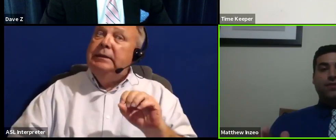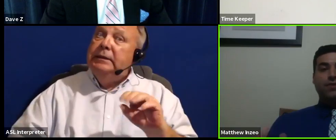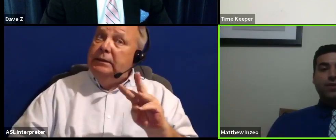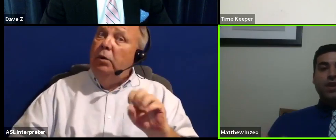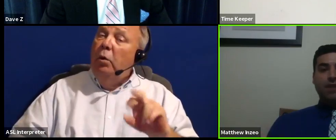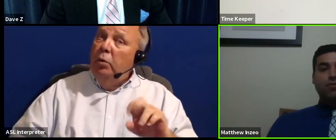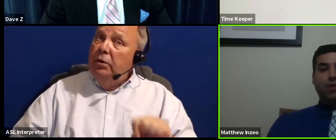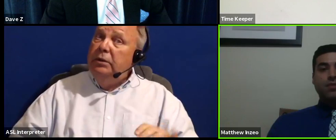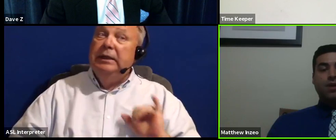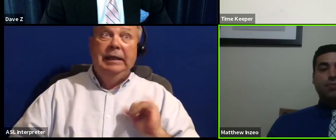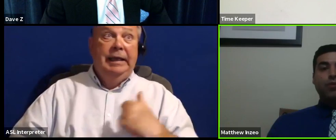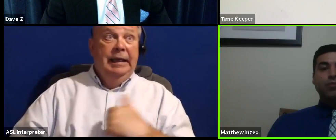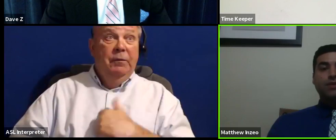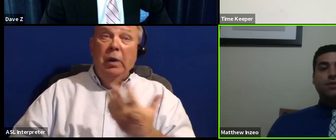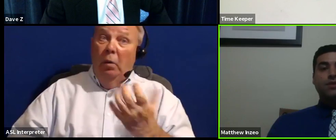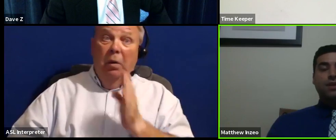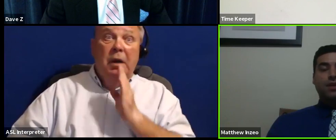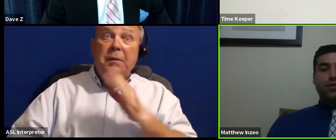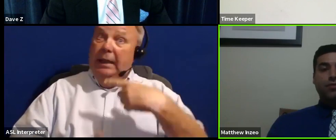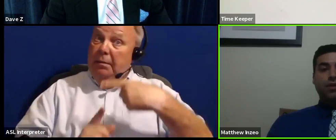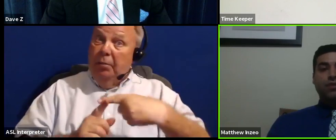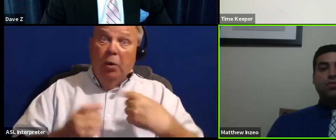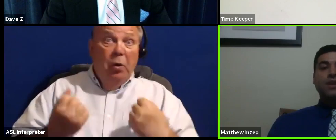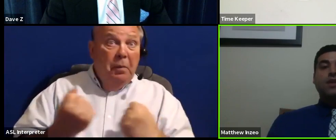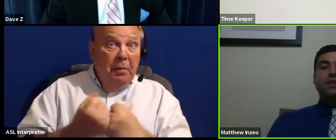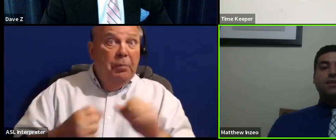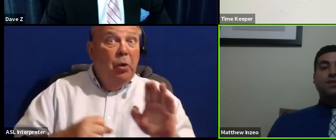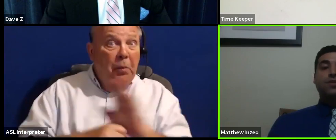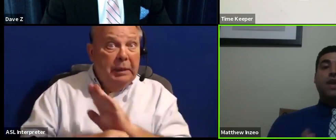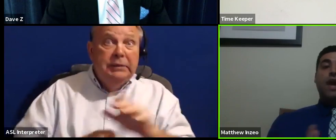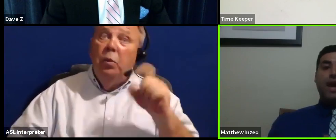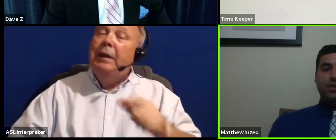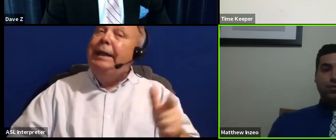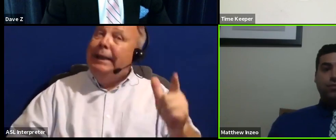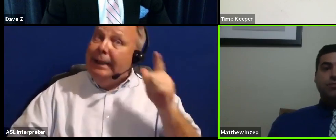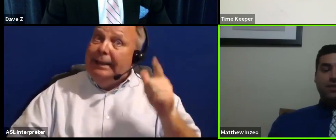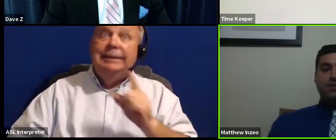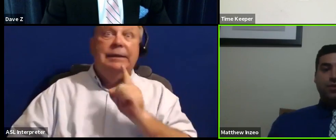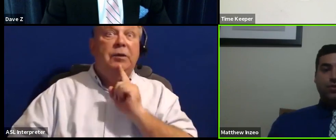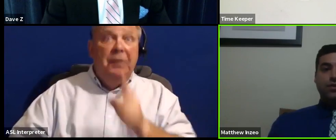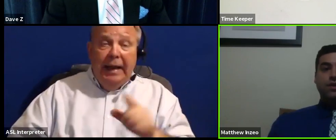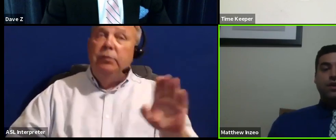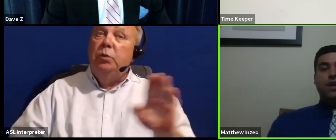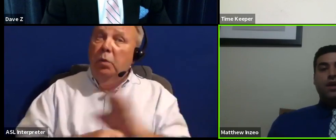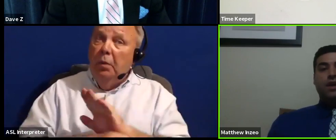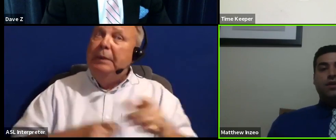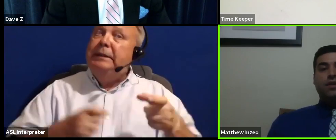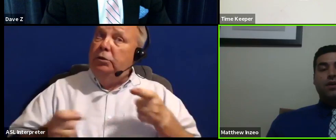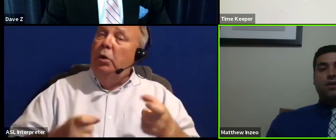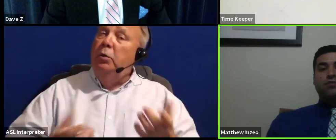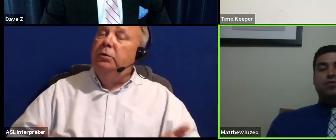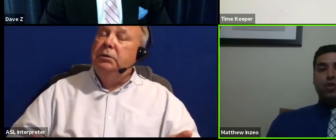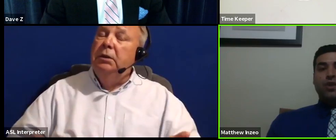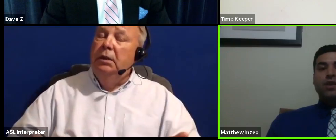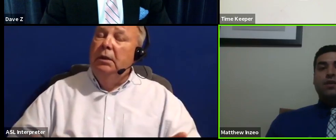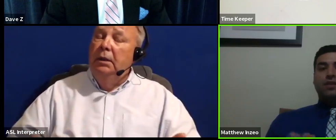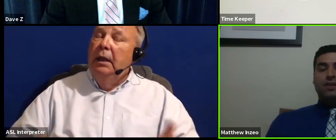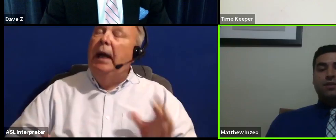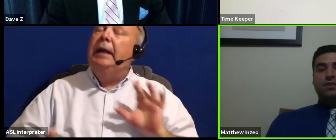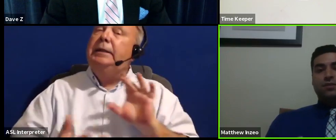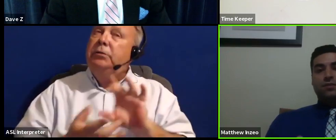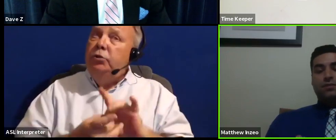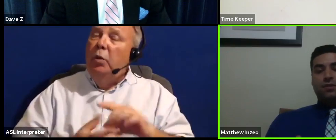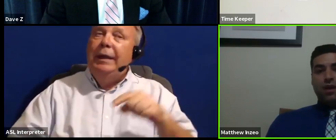if we ever want to become pro-business in Greenbelt, we need to listen to the actual business owners. And joining